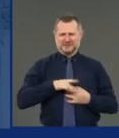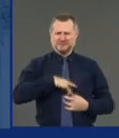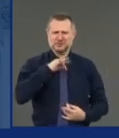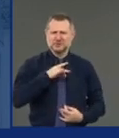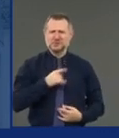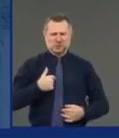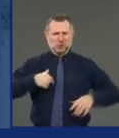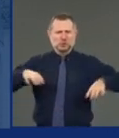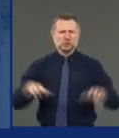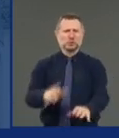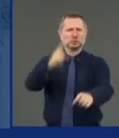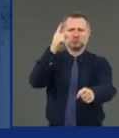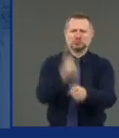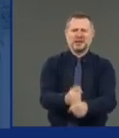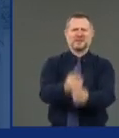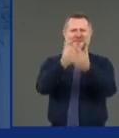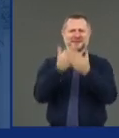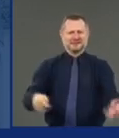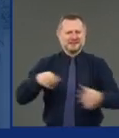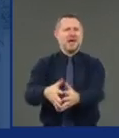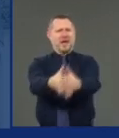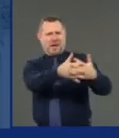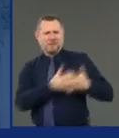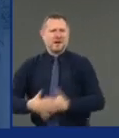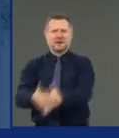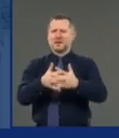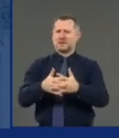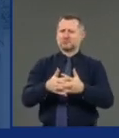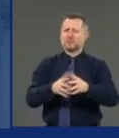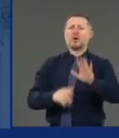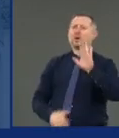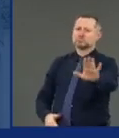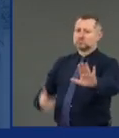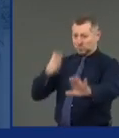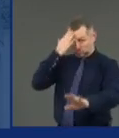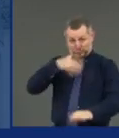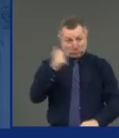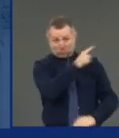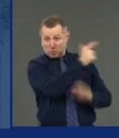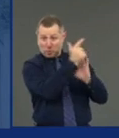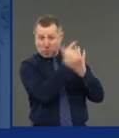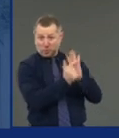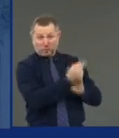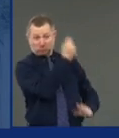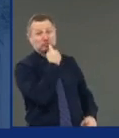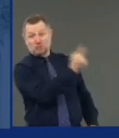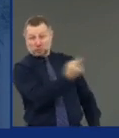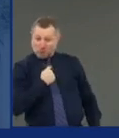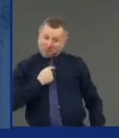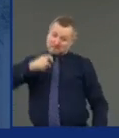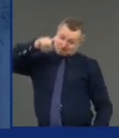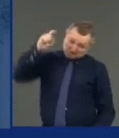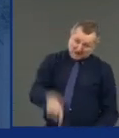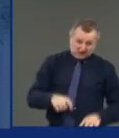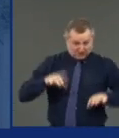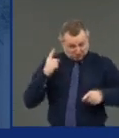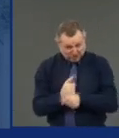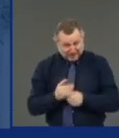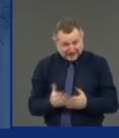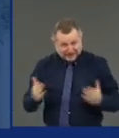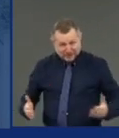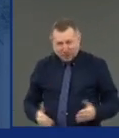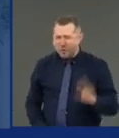thing in this country. Not because a law says do the right thing. But because we believe